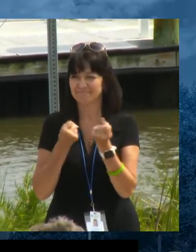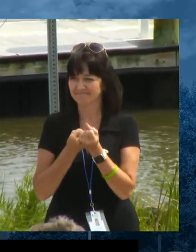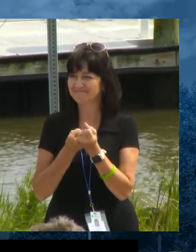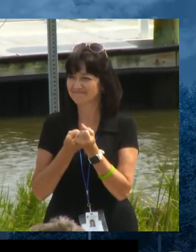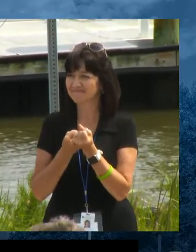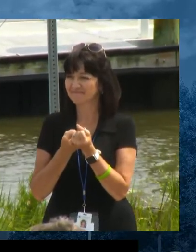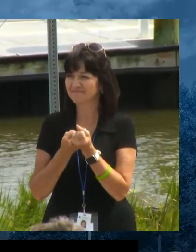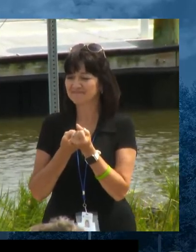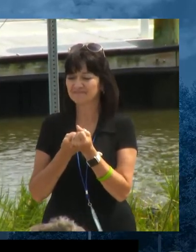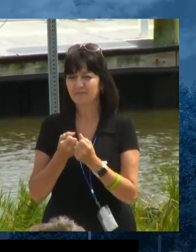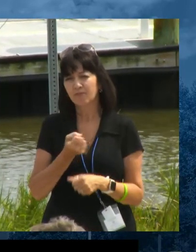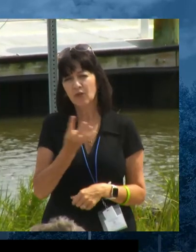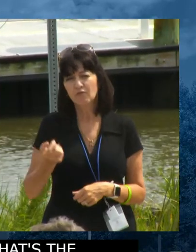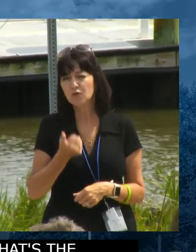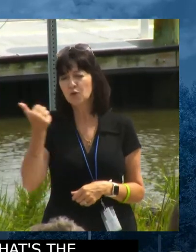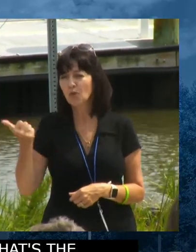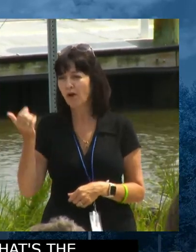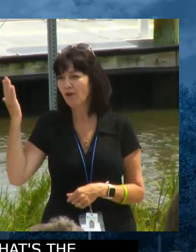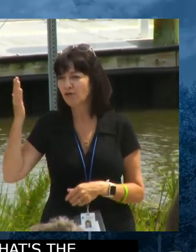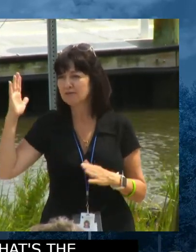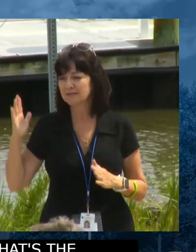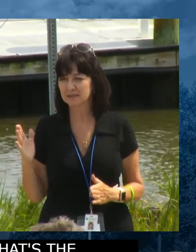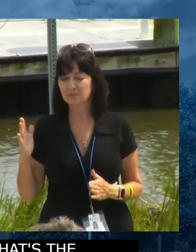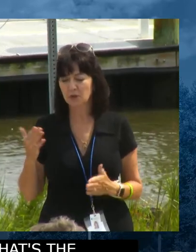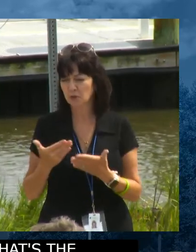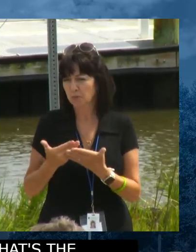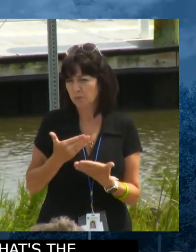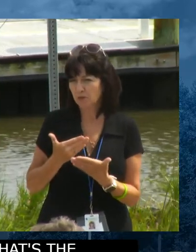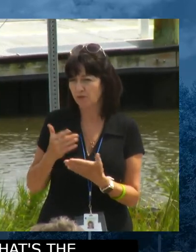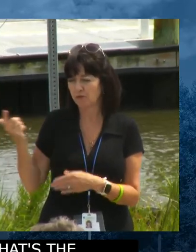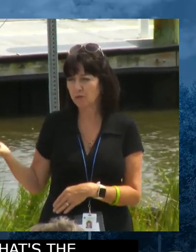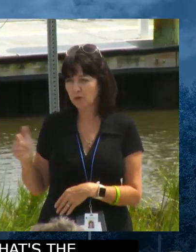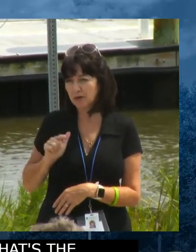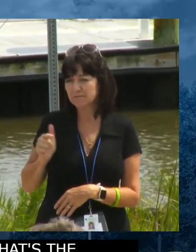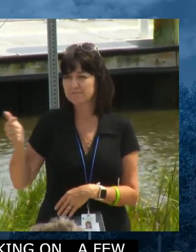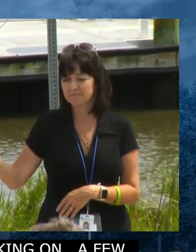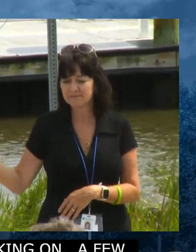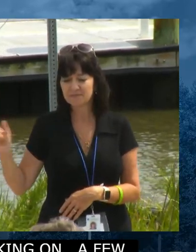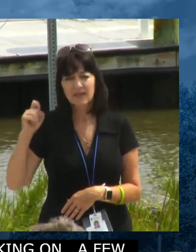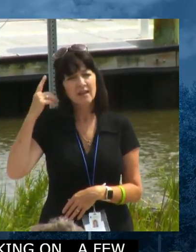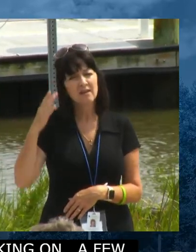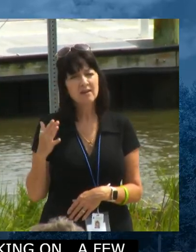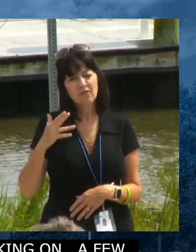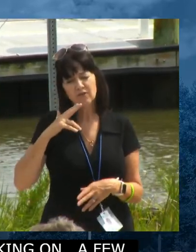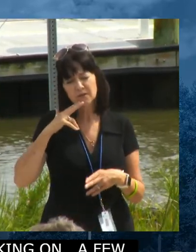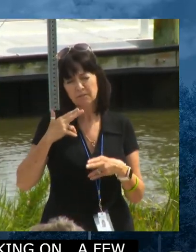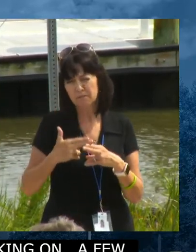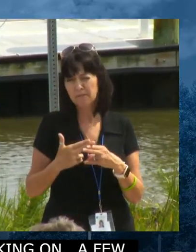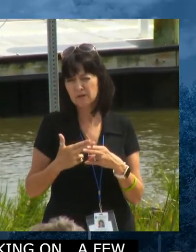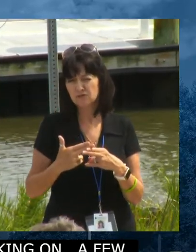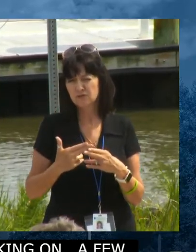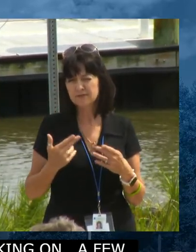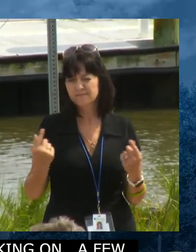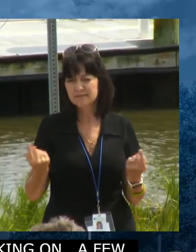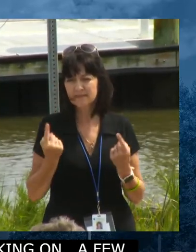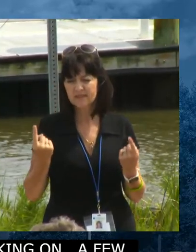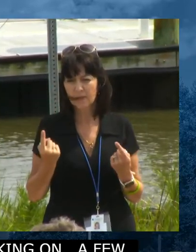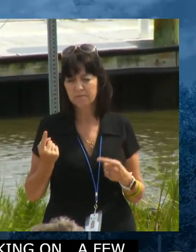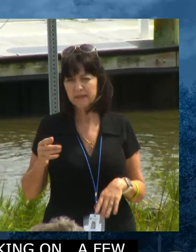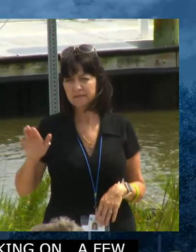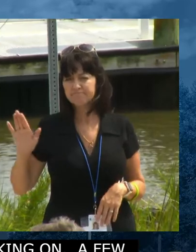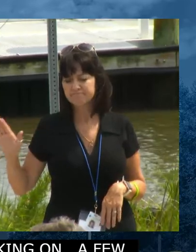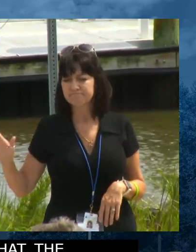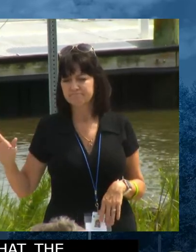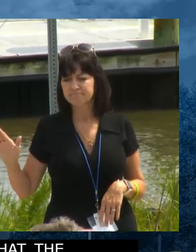So a few other speakers. But before we get to that, the governor mentioned something, which has been near and dear to his heart and mine as